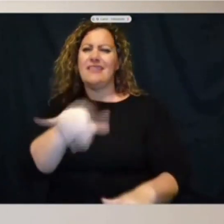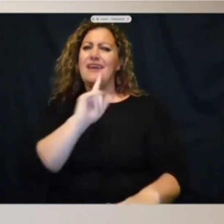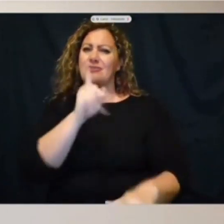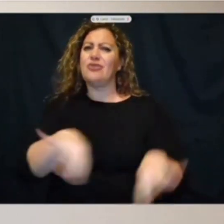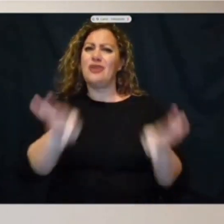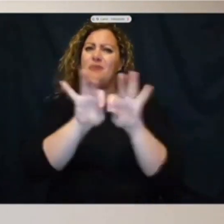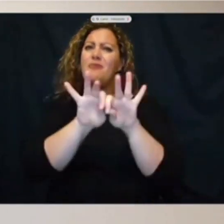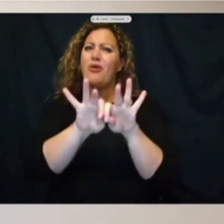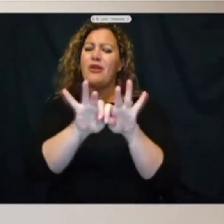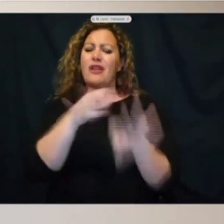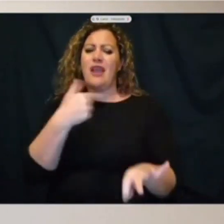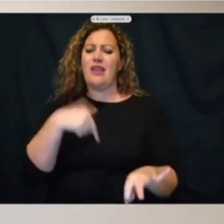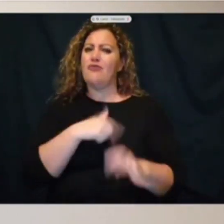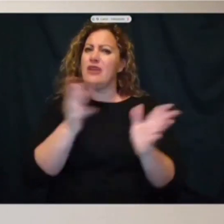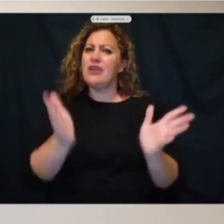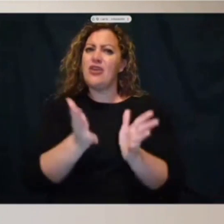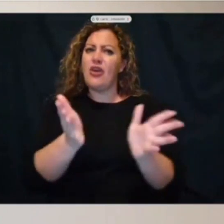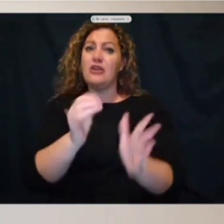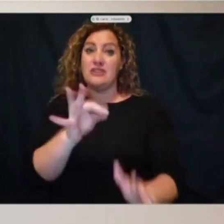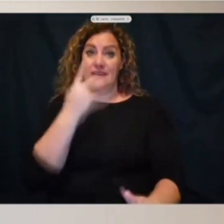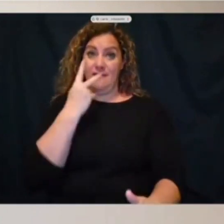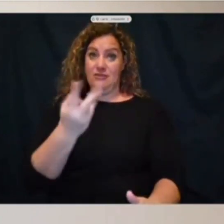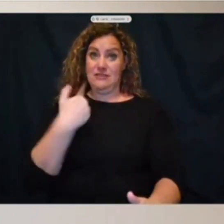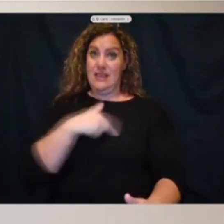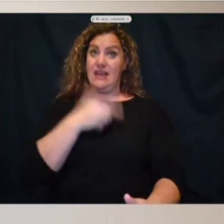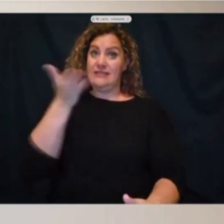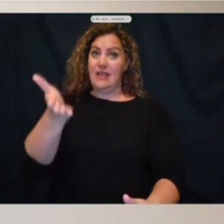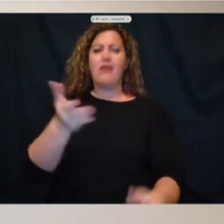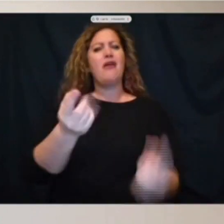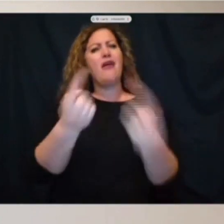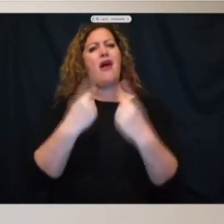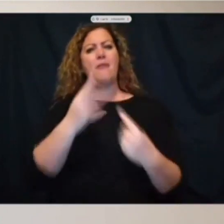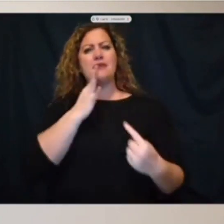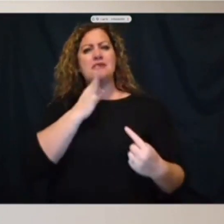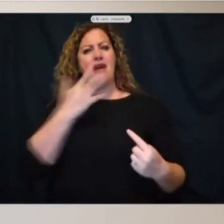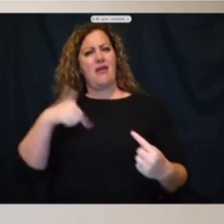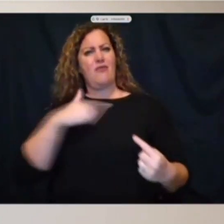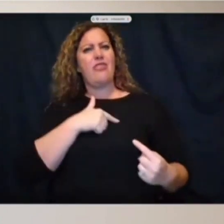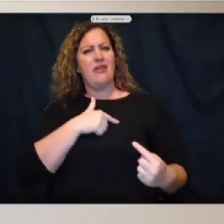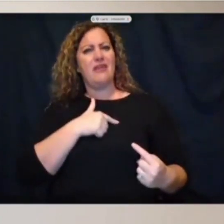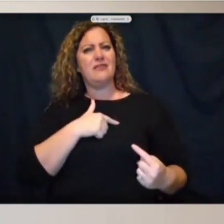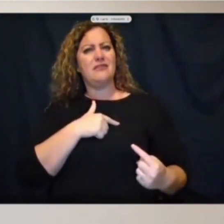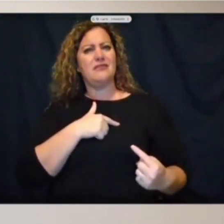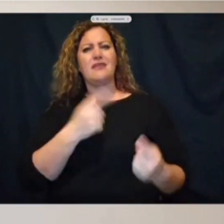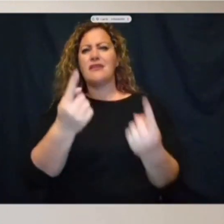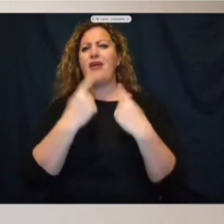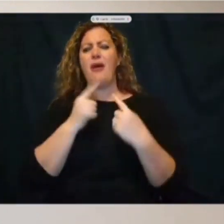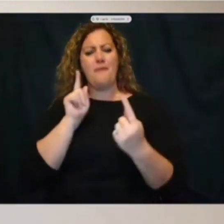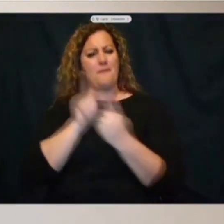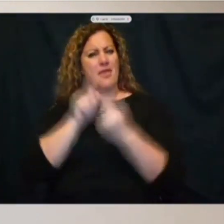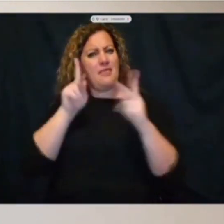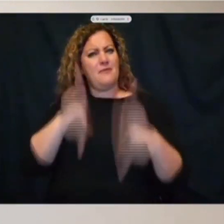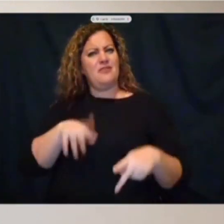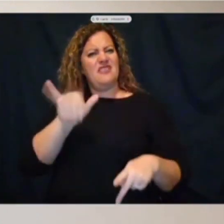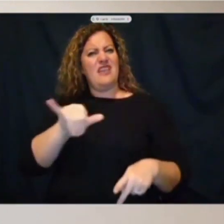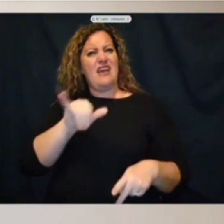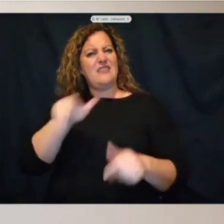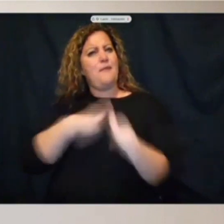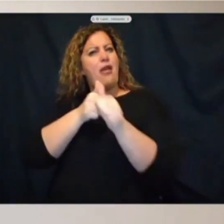And we encourage you, if you see us out there, come talk to us. Come meet the person who's behind the badge.